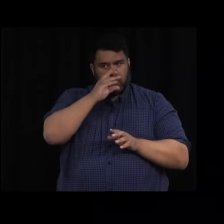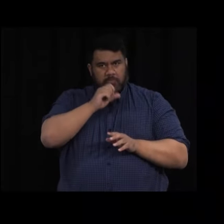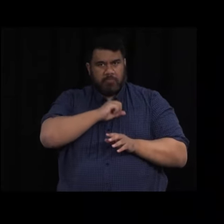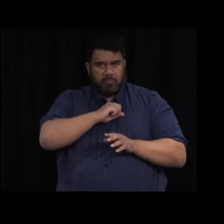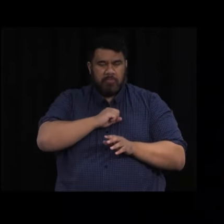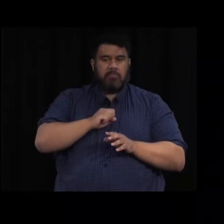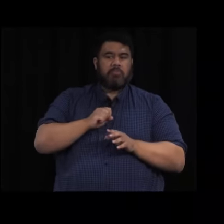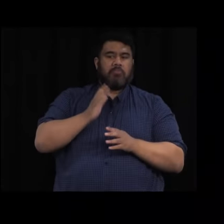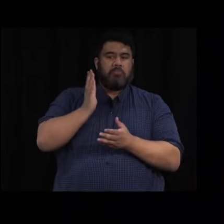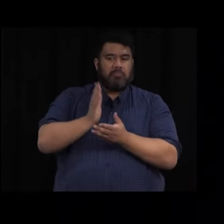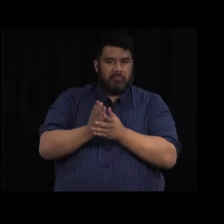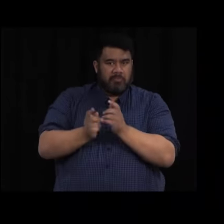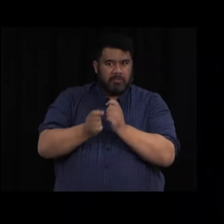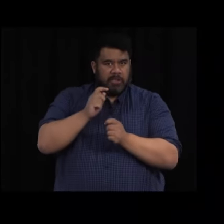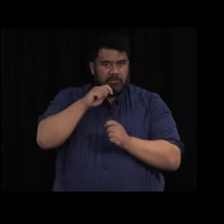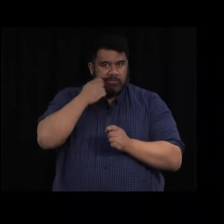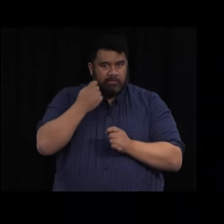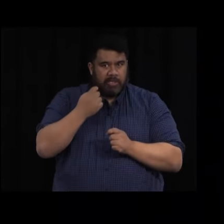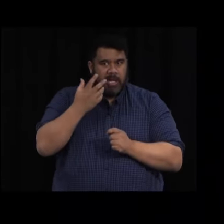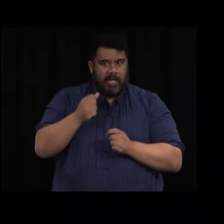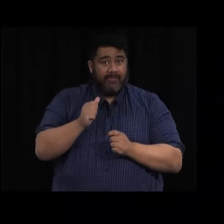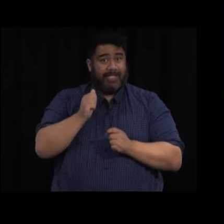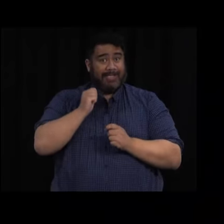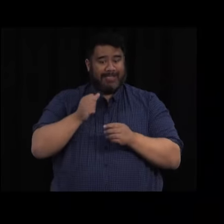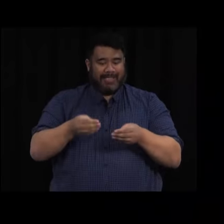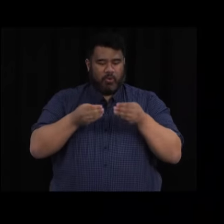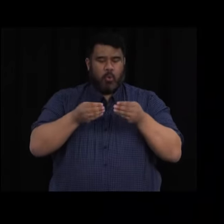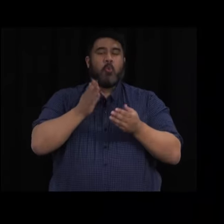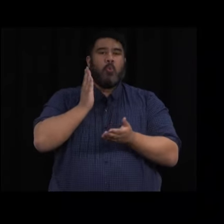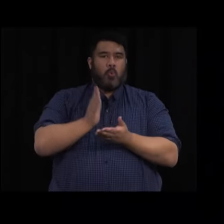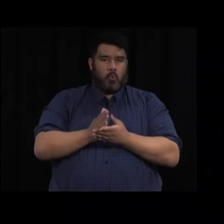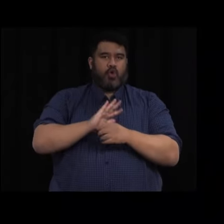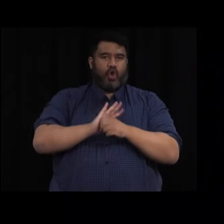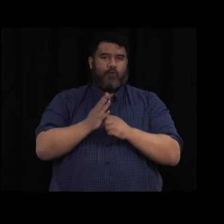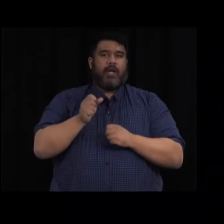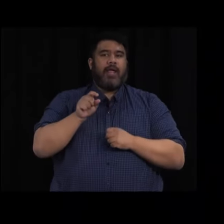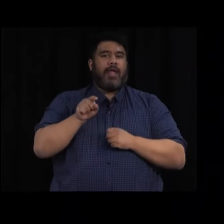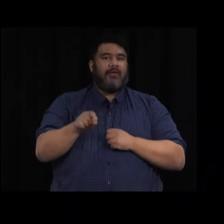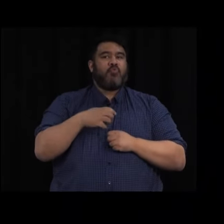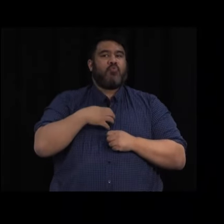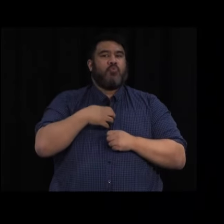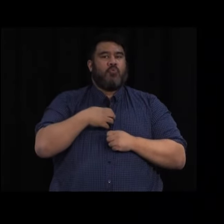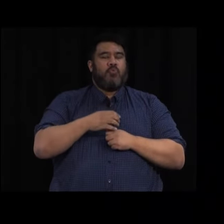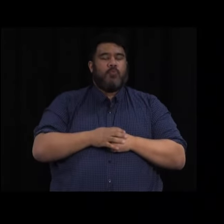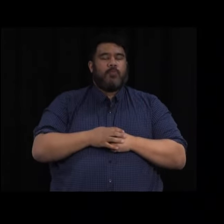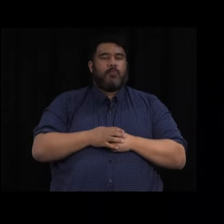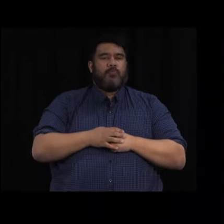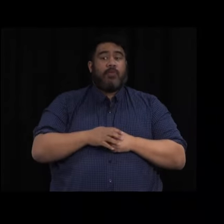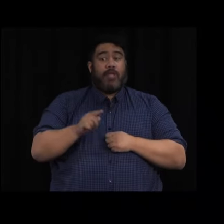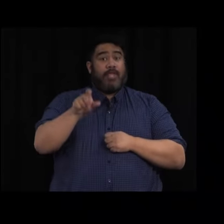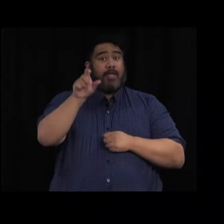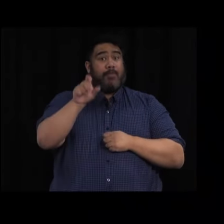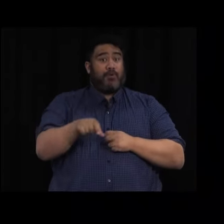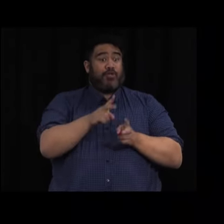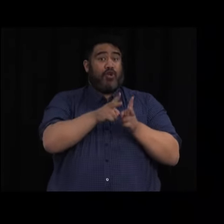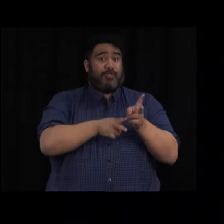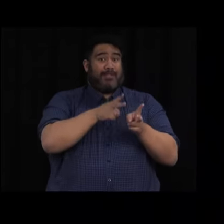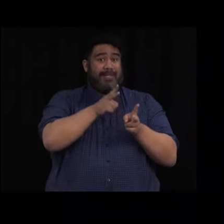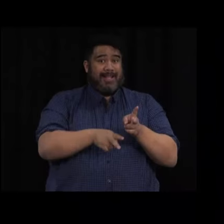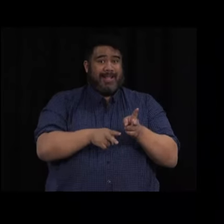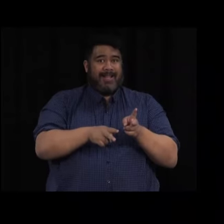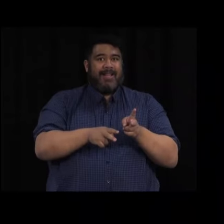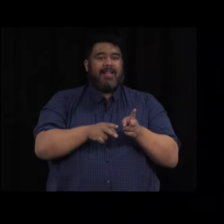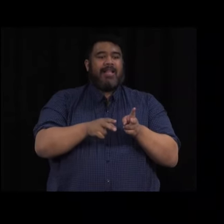positive result returned yesterday afternoon. As part of the usual precautions, as the person's infectious period